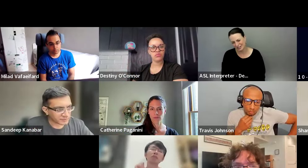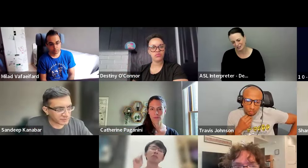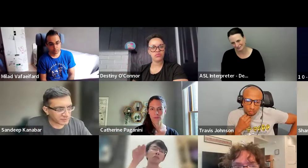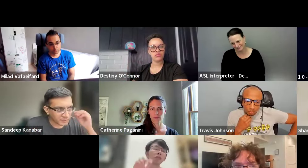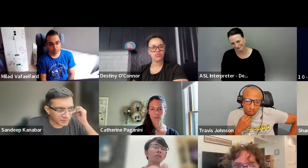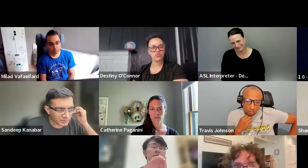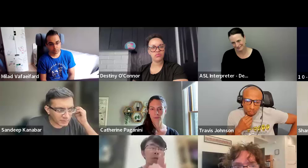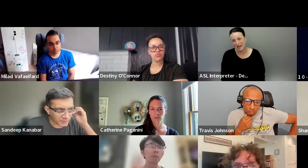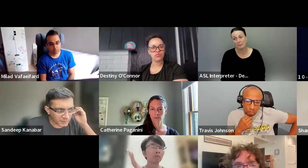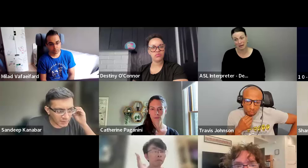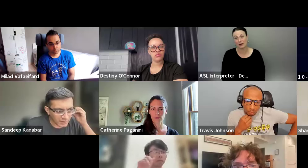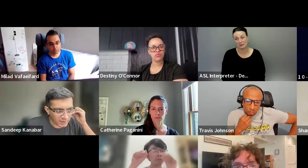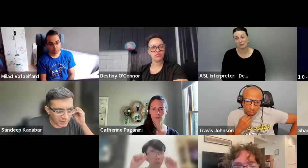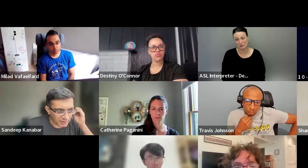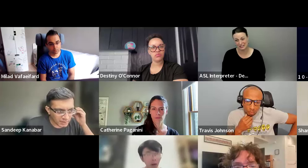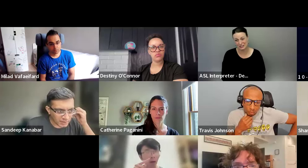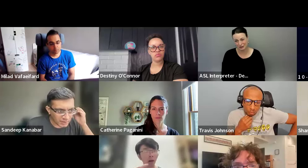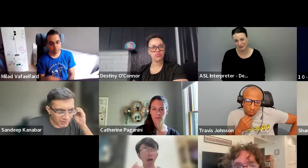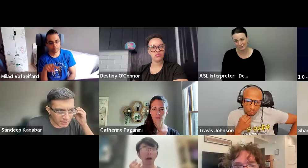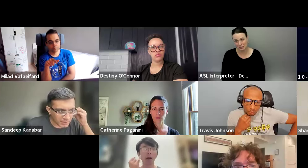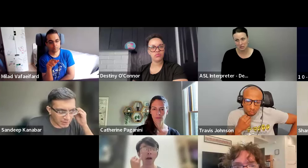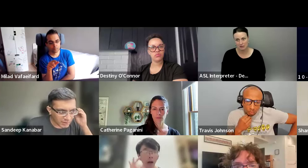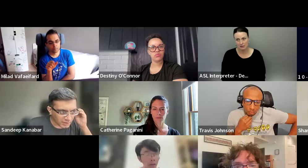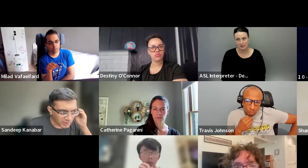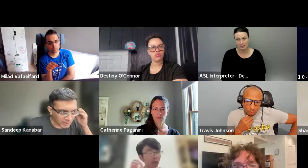certification, but end up, but I want to be a presenter.